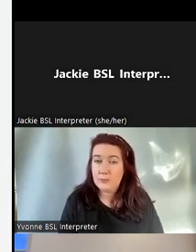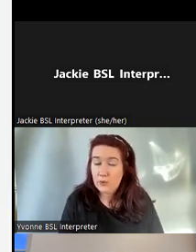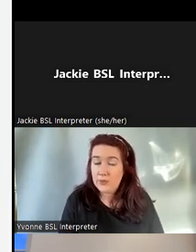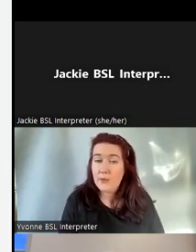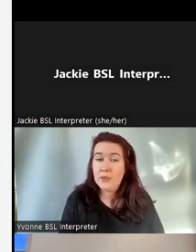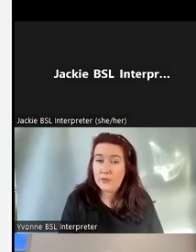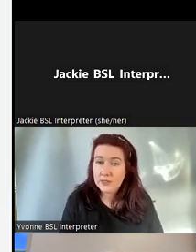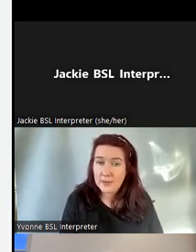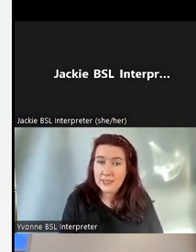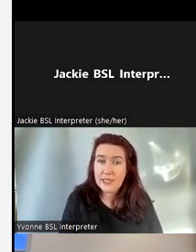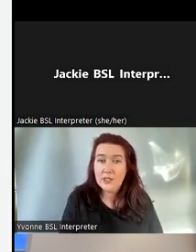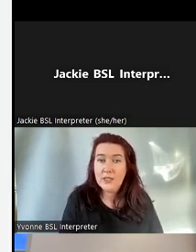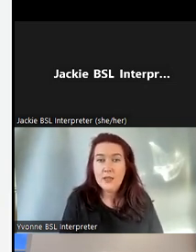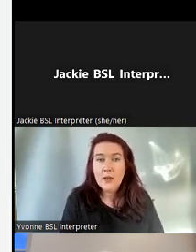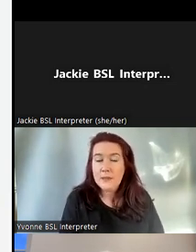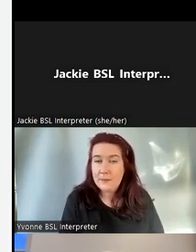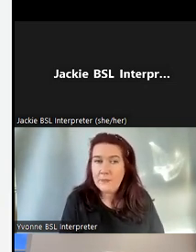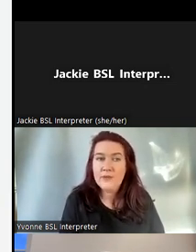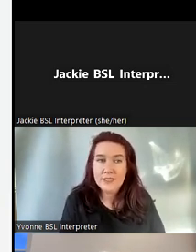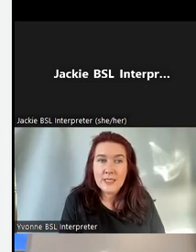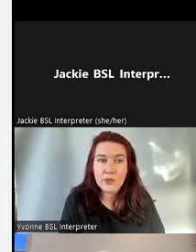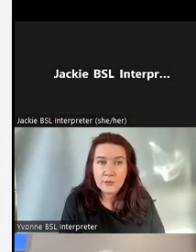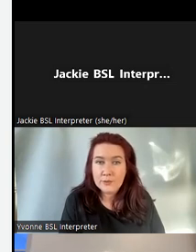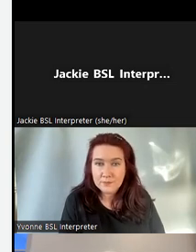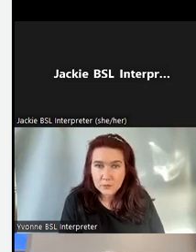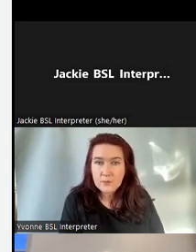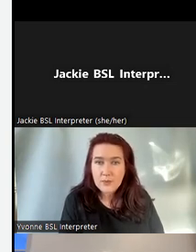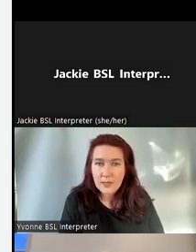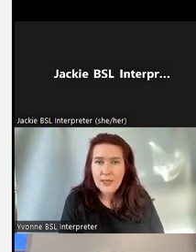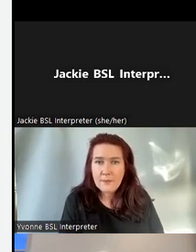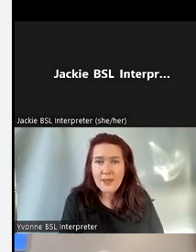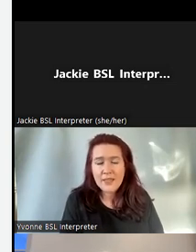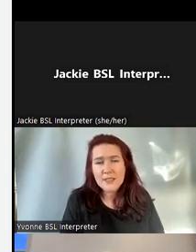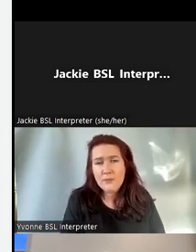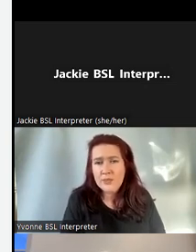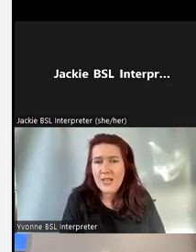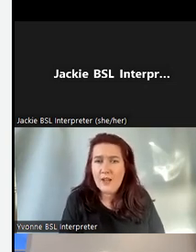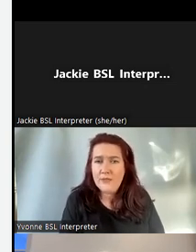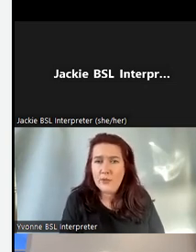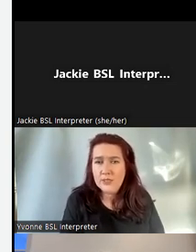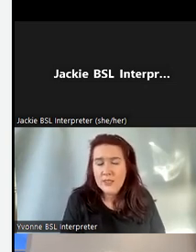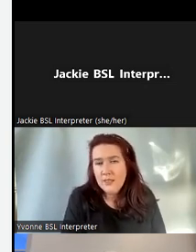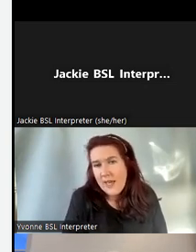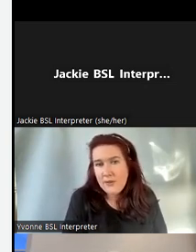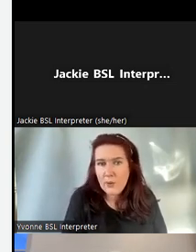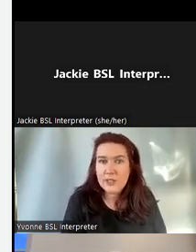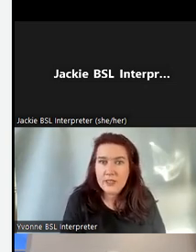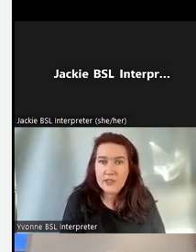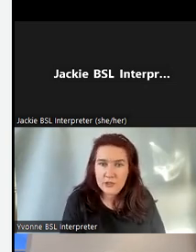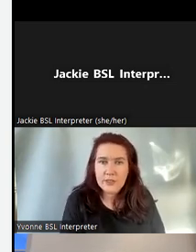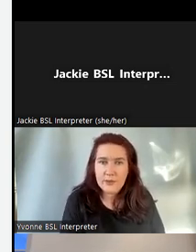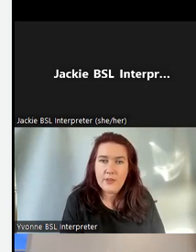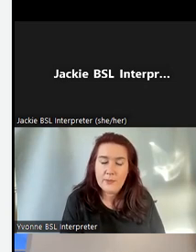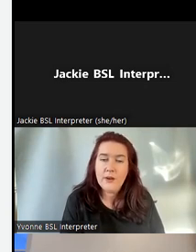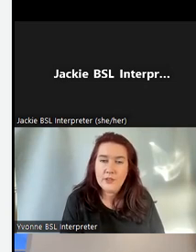were able to support them with their funding application and be a member of the steering group and I think it's important to have those healthy working